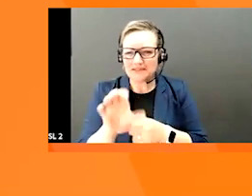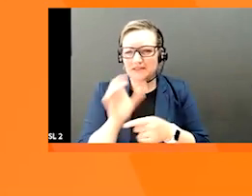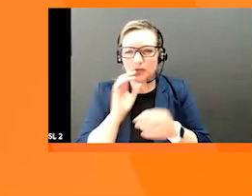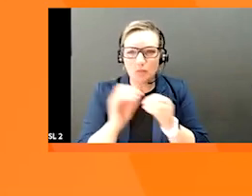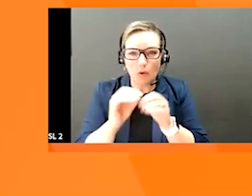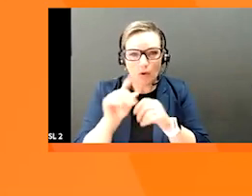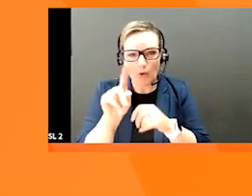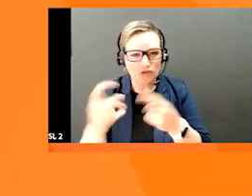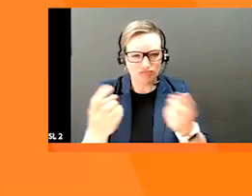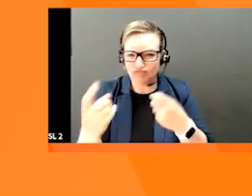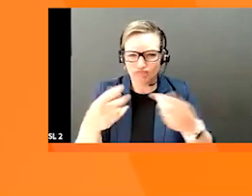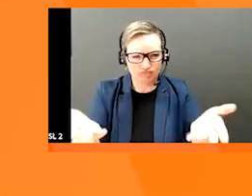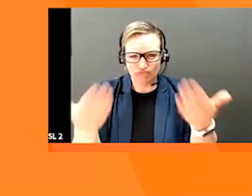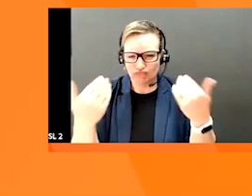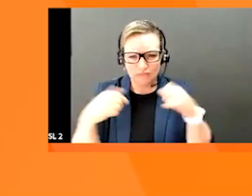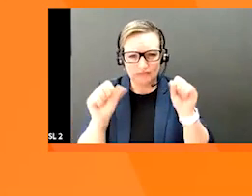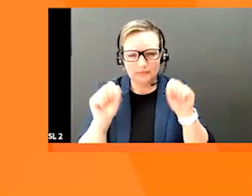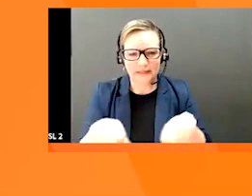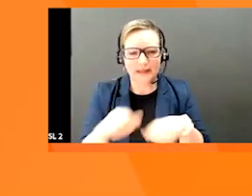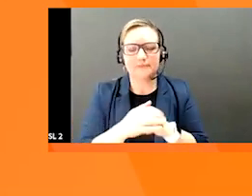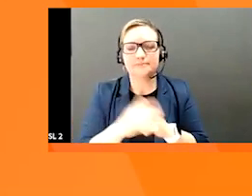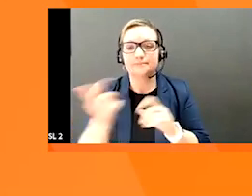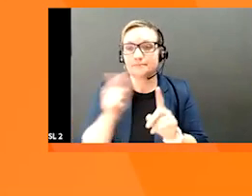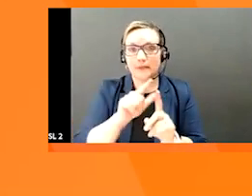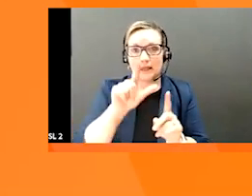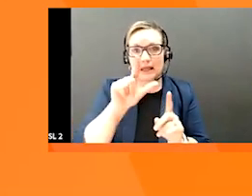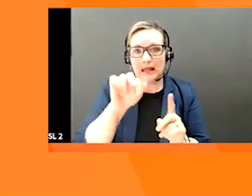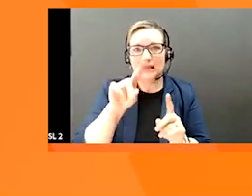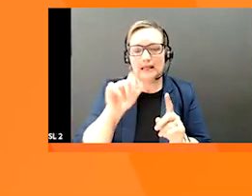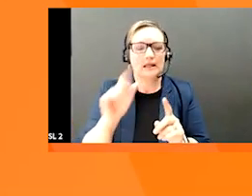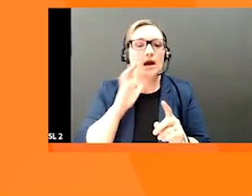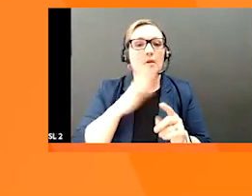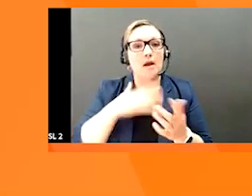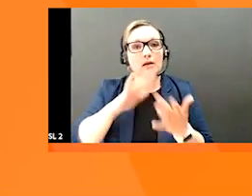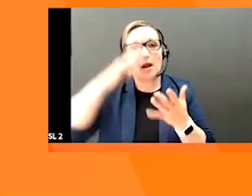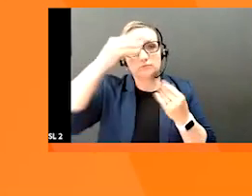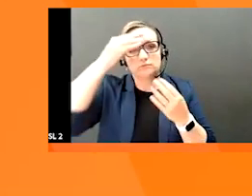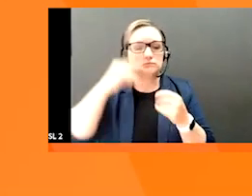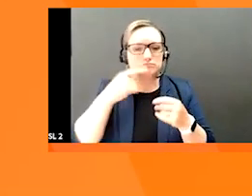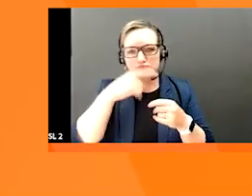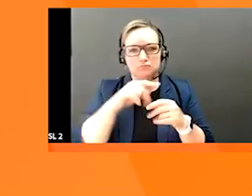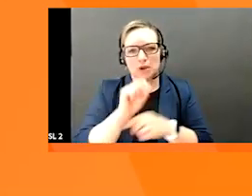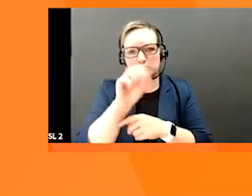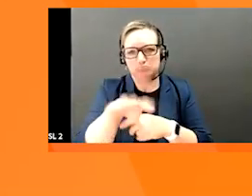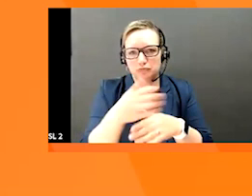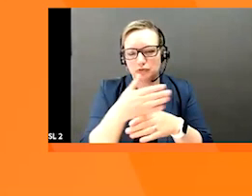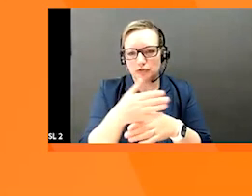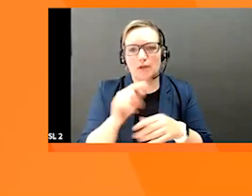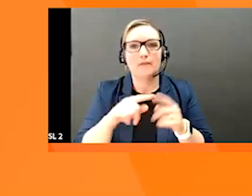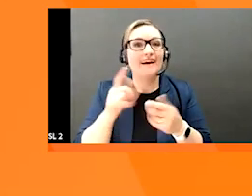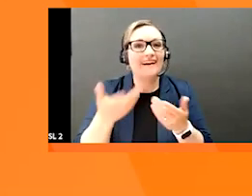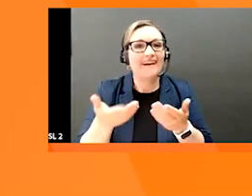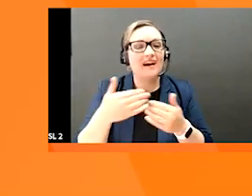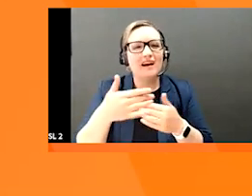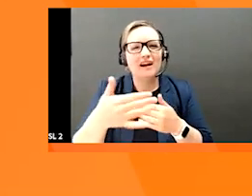you know, at any time, and I will share my contact info, if at any time there are questions after, please